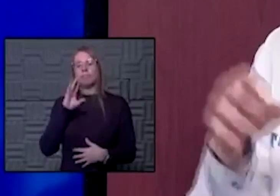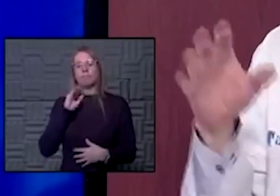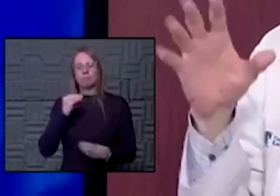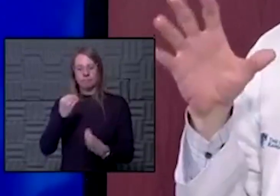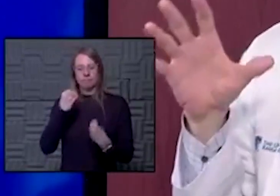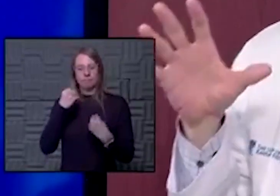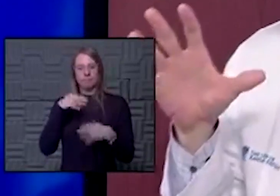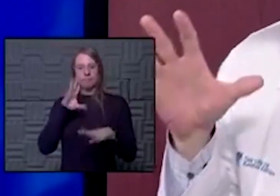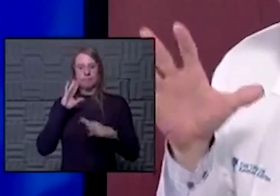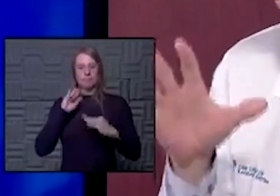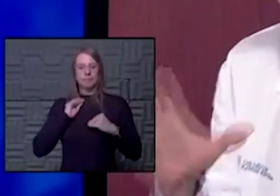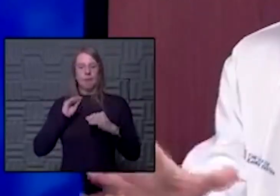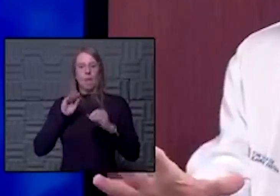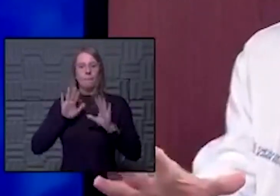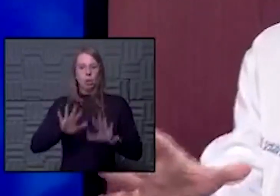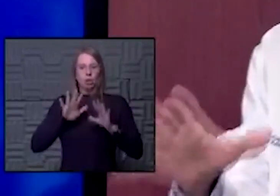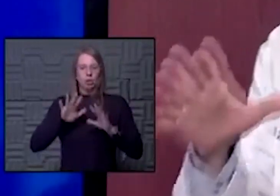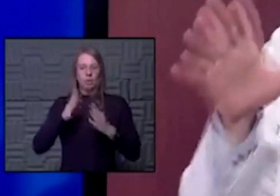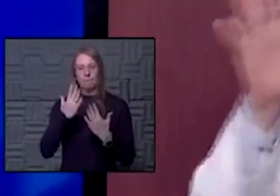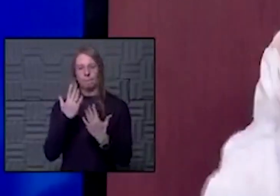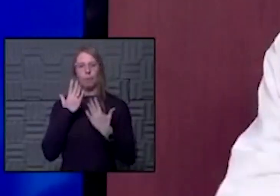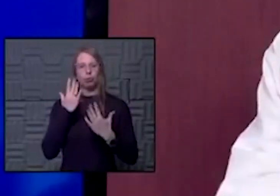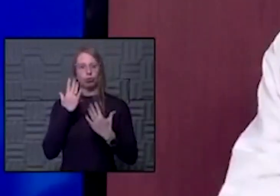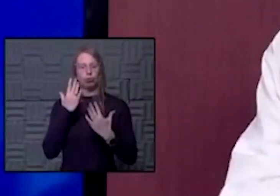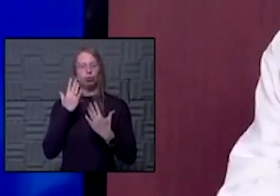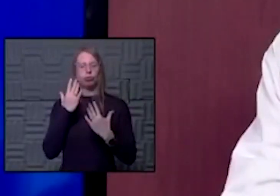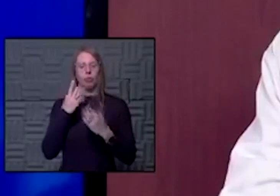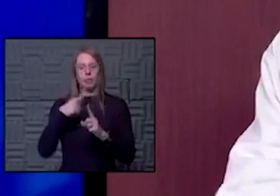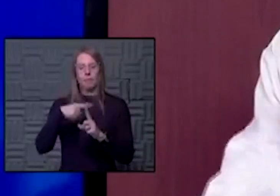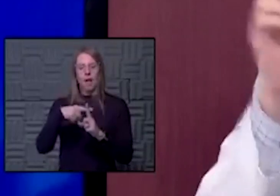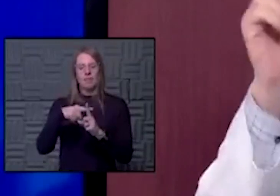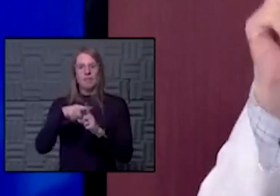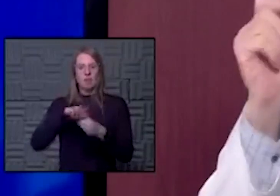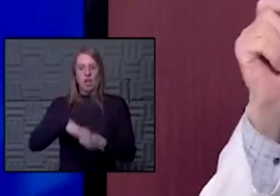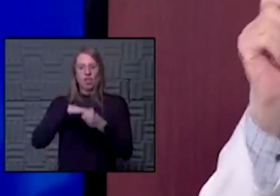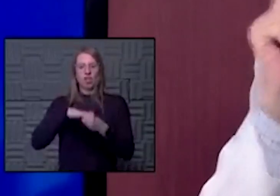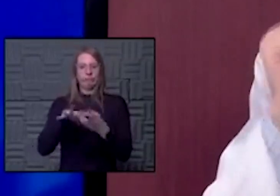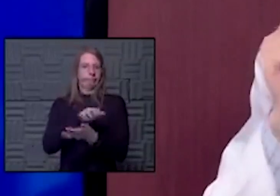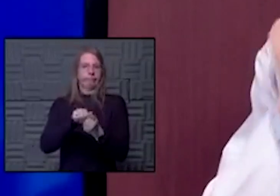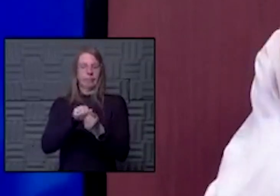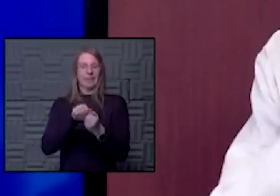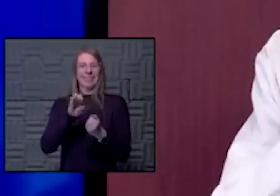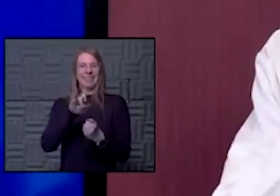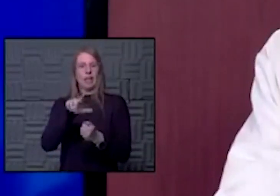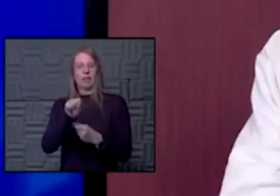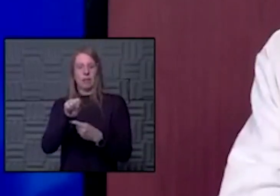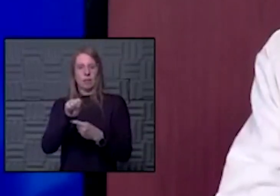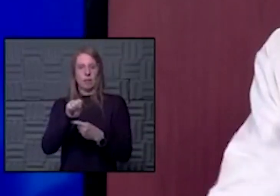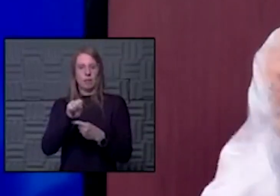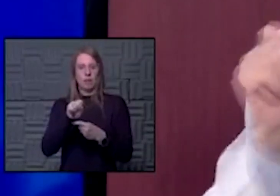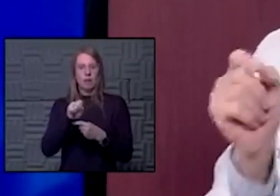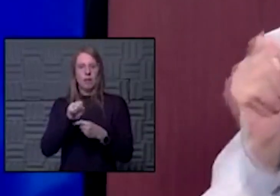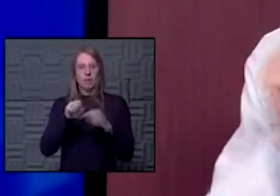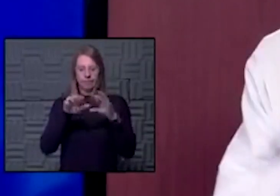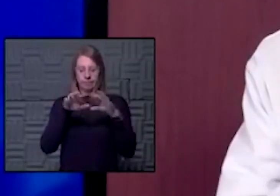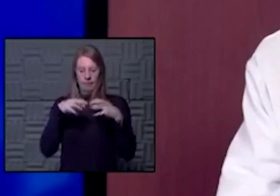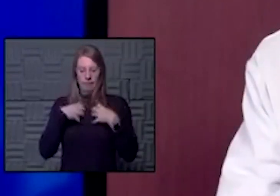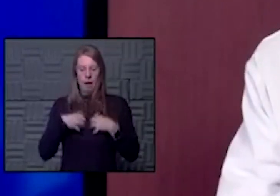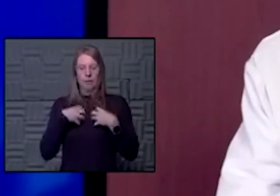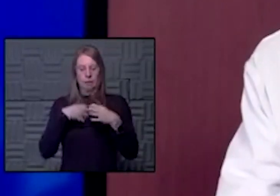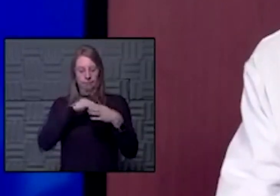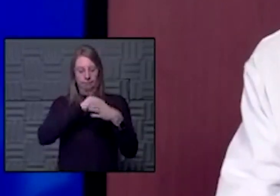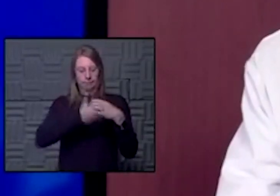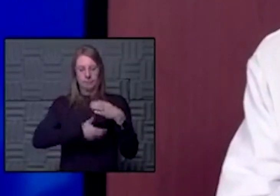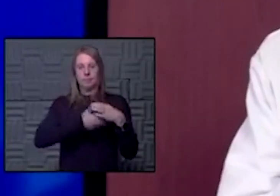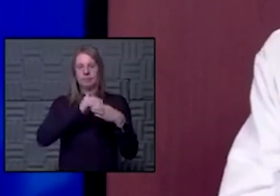our lung. When you use a ventilator, you're pushing air in, and that positive pressure can actually damage the cells that line the airway, which are also sometimes